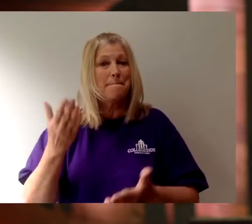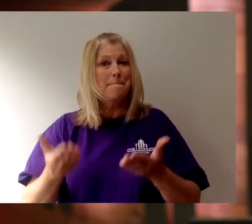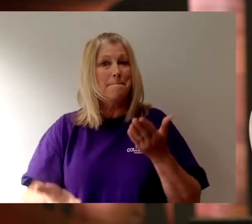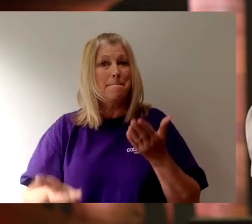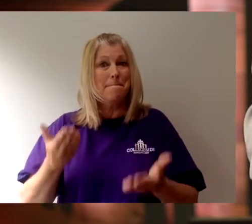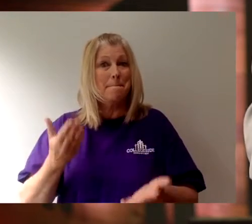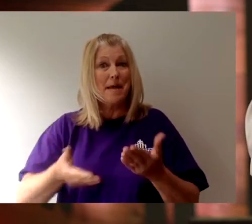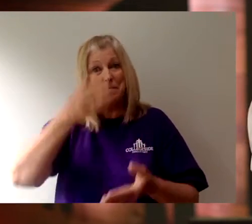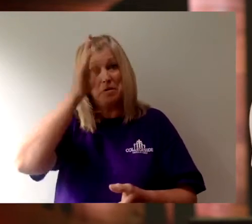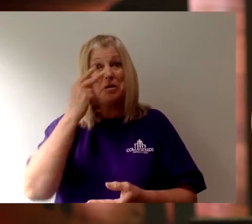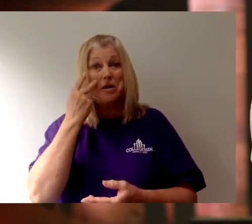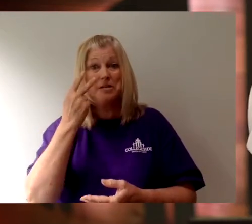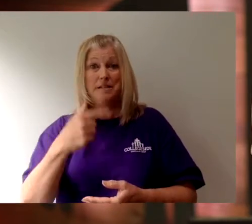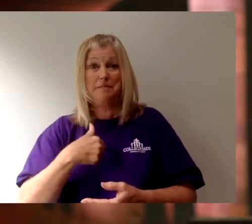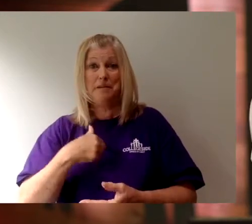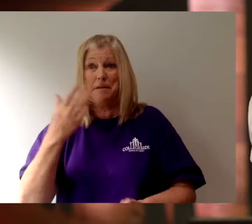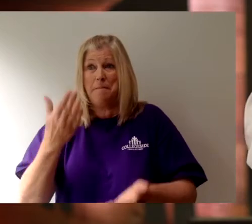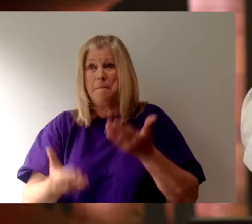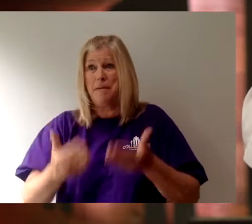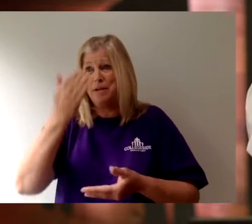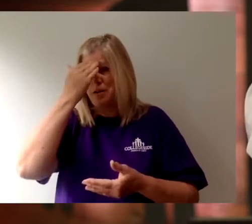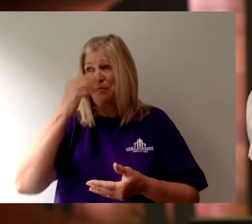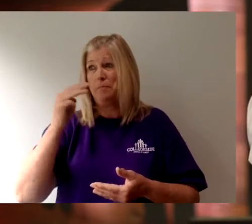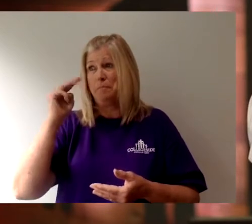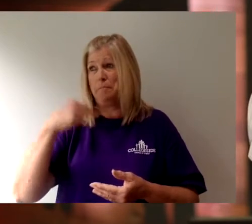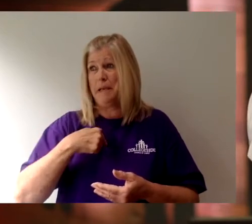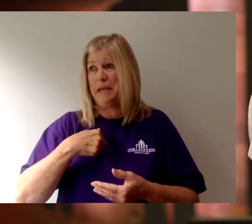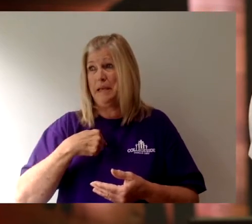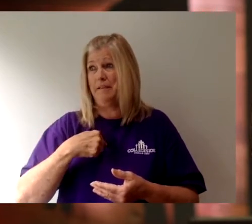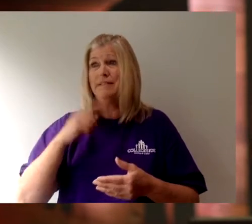Maybe he sees me. Maybe he knows. He's out there.